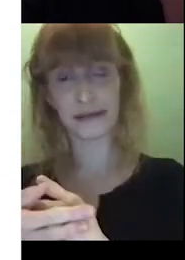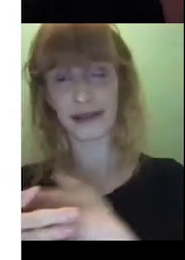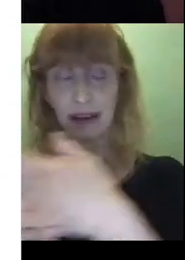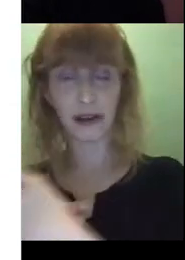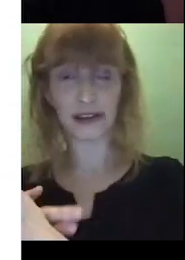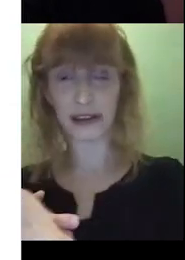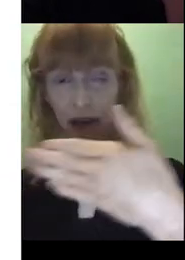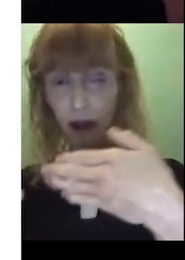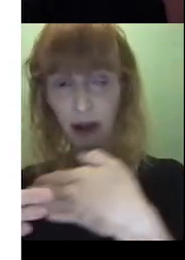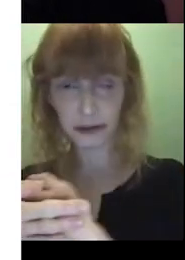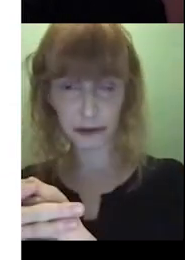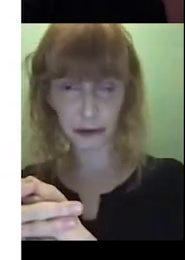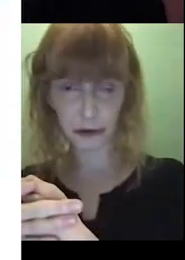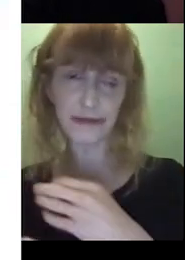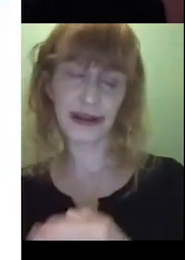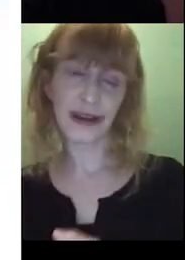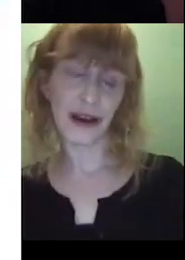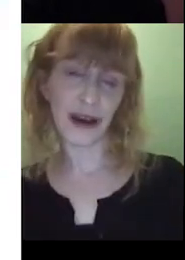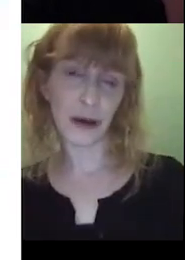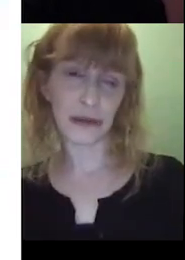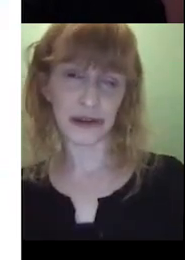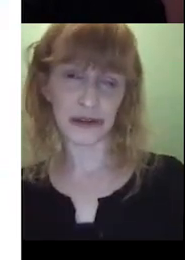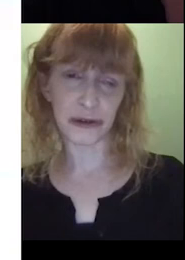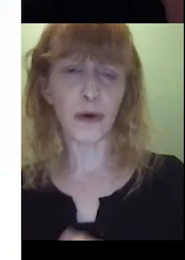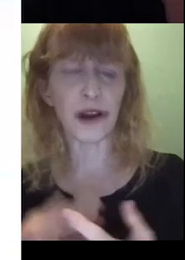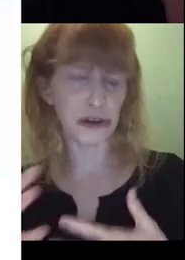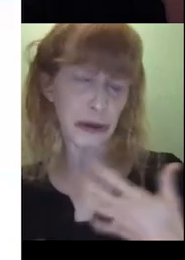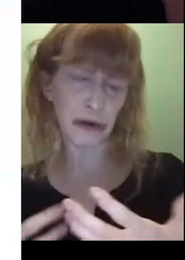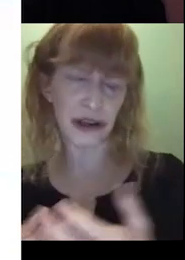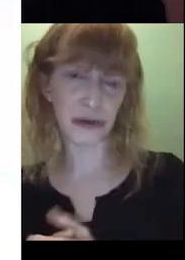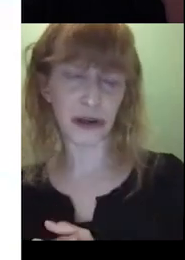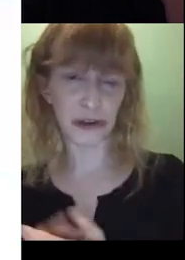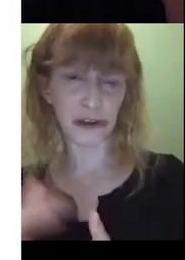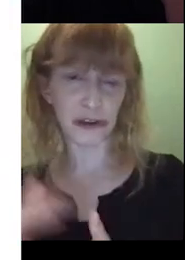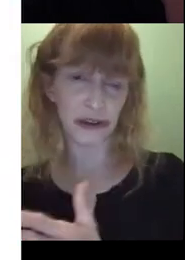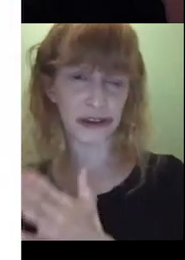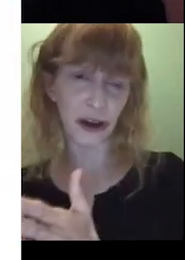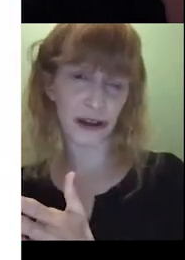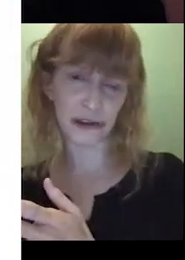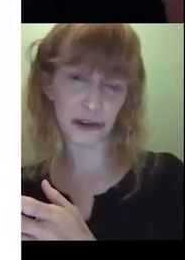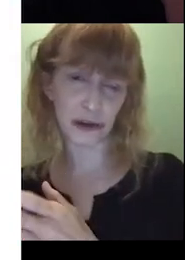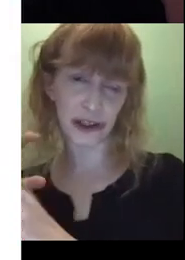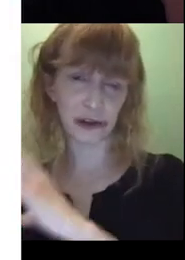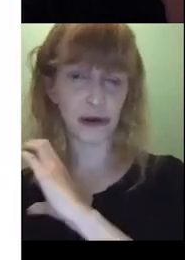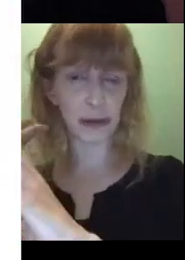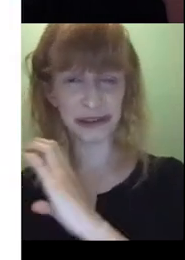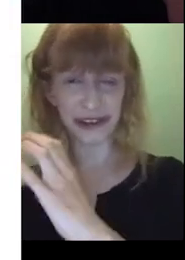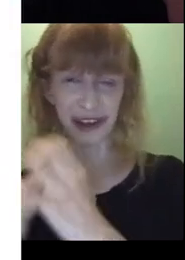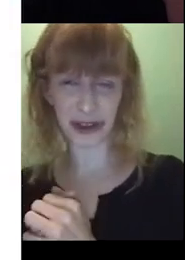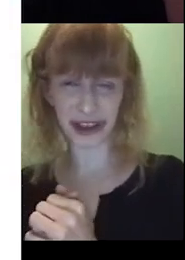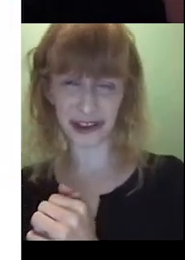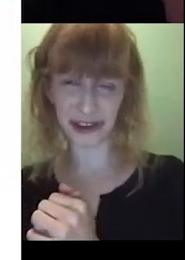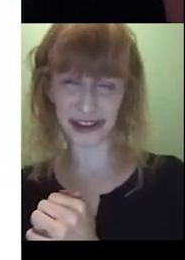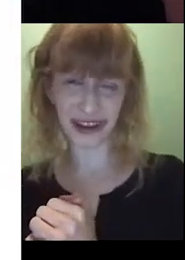behind. You know, is he behind the door? Because always remembering as well that we don't want the signing to interrupt